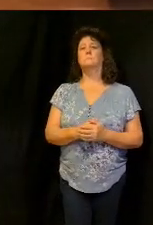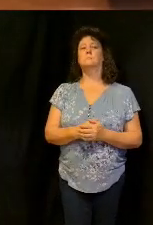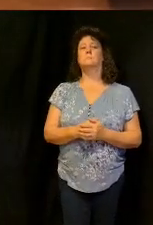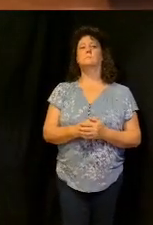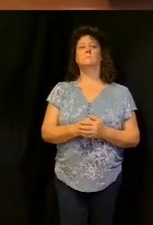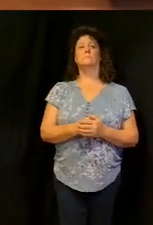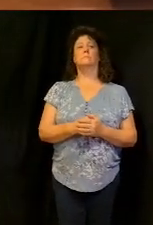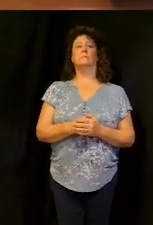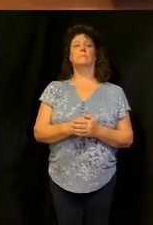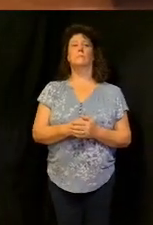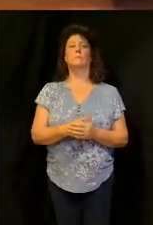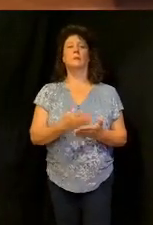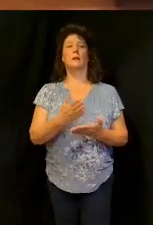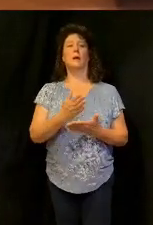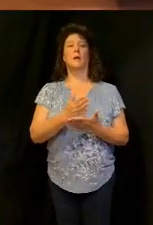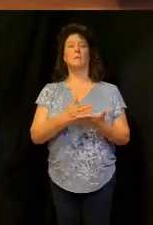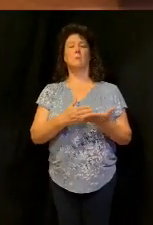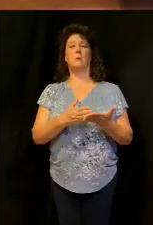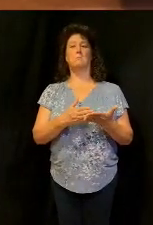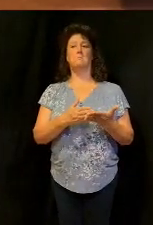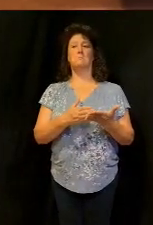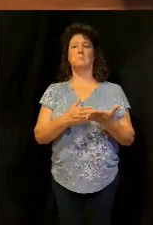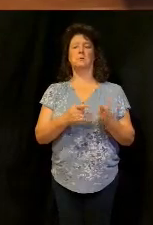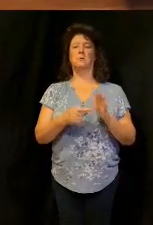yeah it's a part of excellence in the kingdom